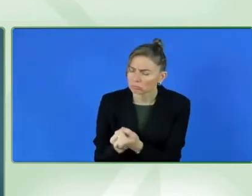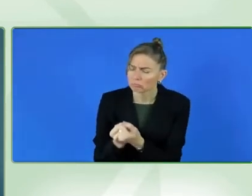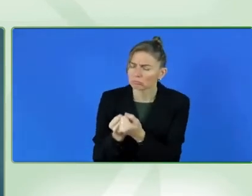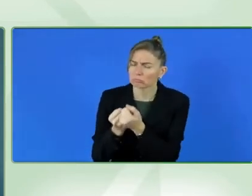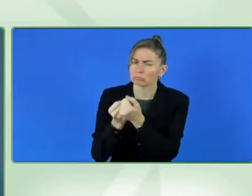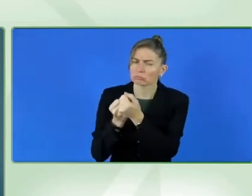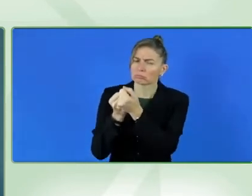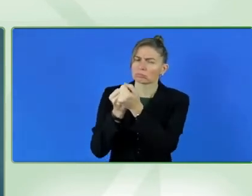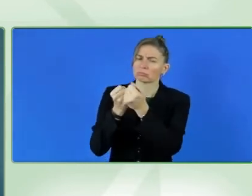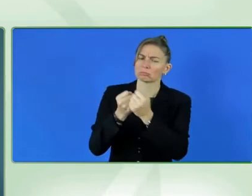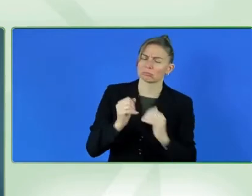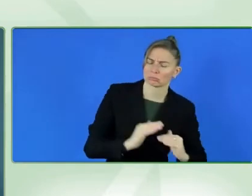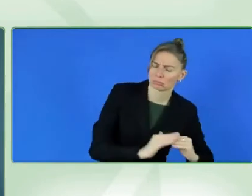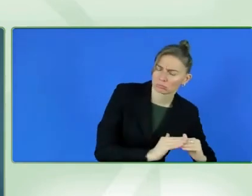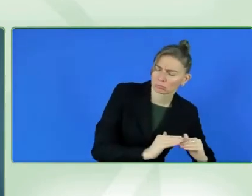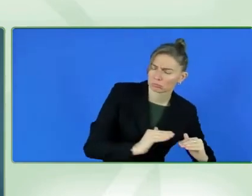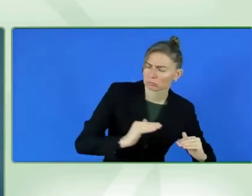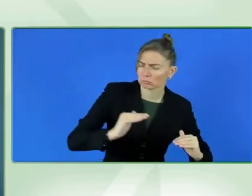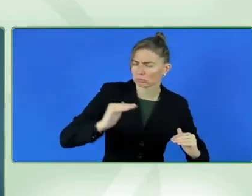remember that, uh,